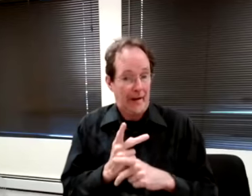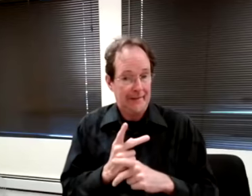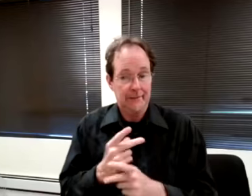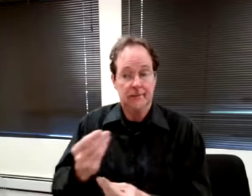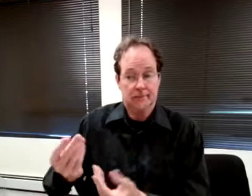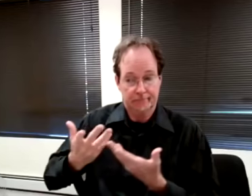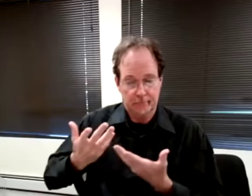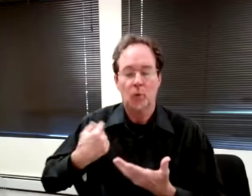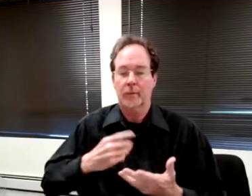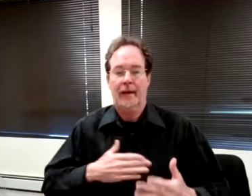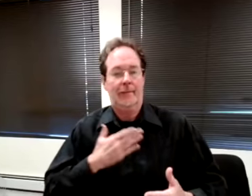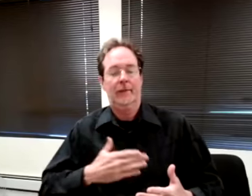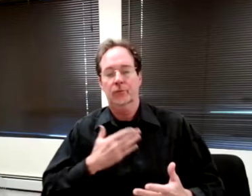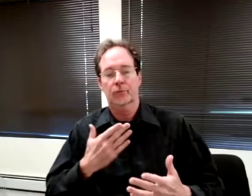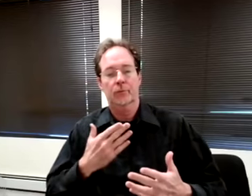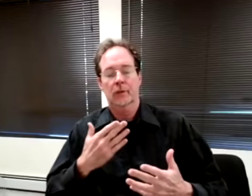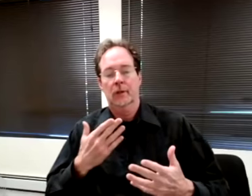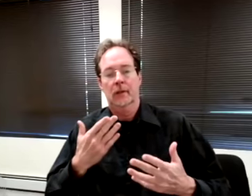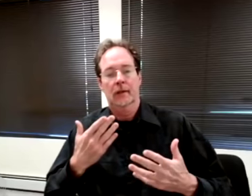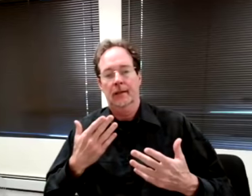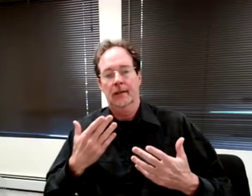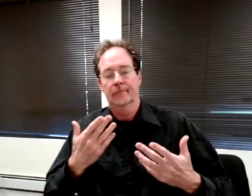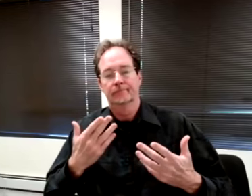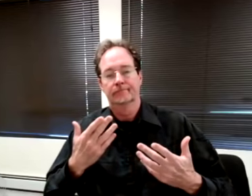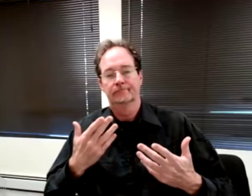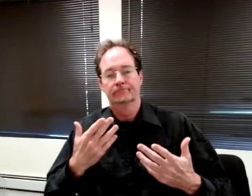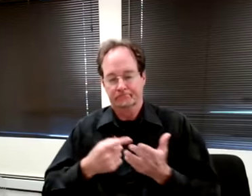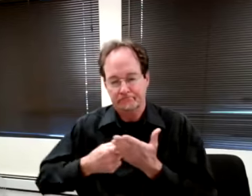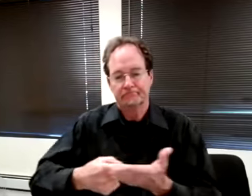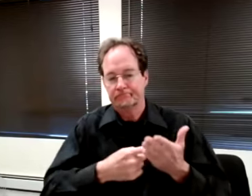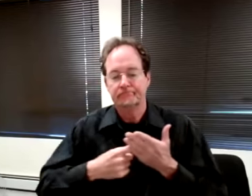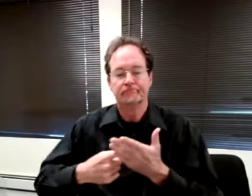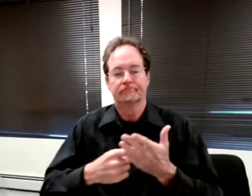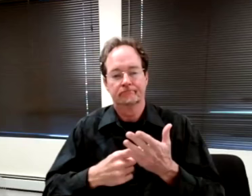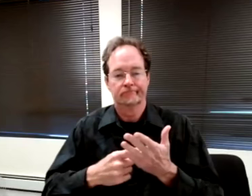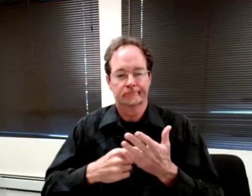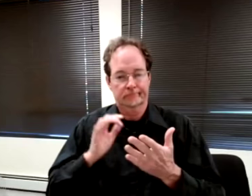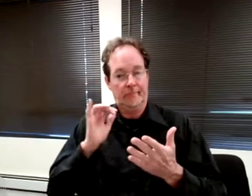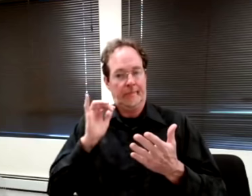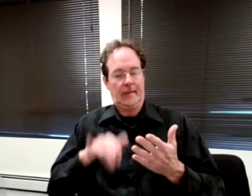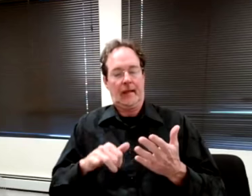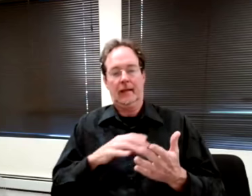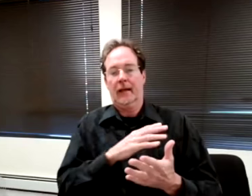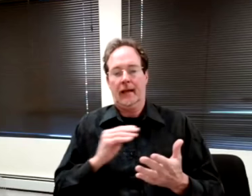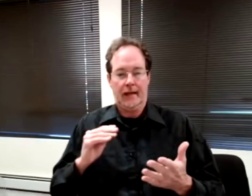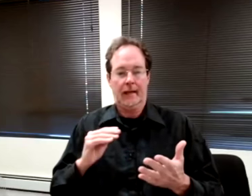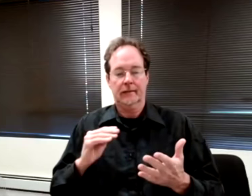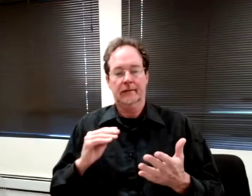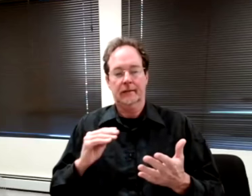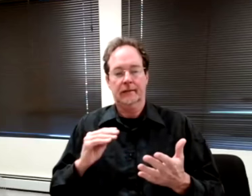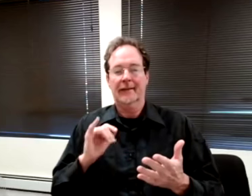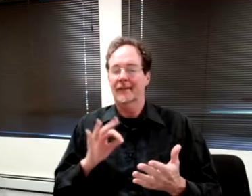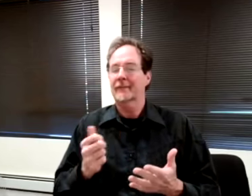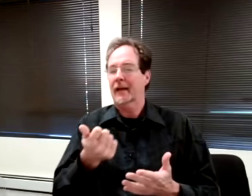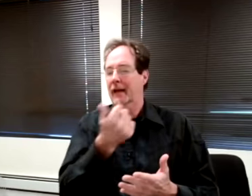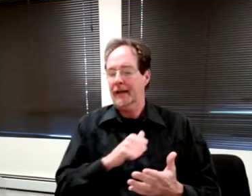We'd be very happy to discuss, you know, the nature of it, and if there's any